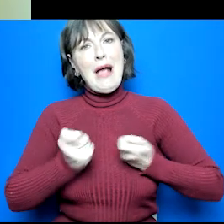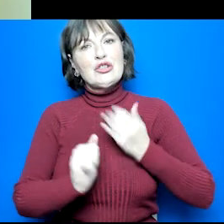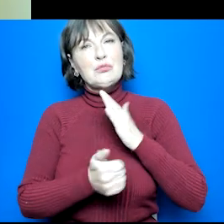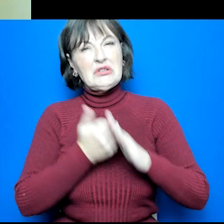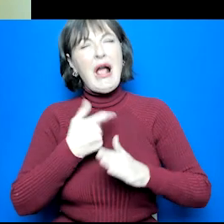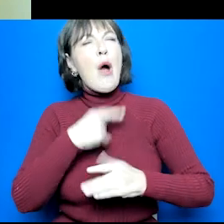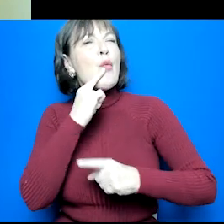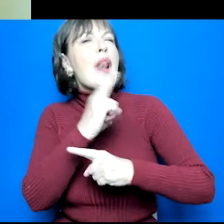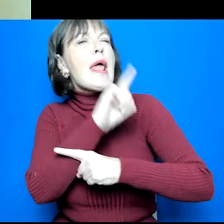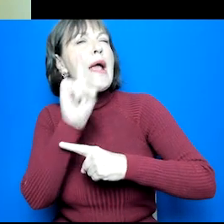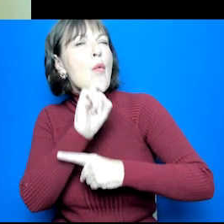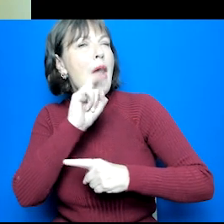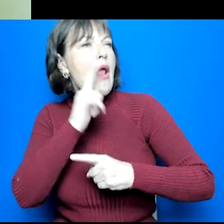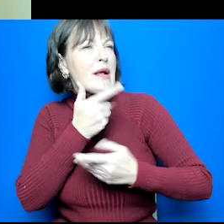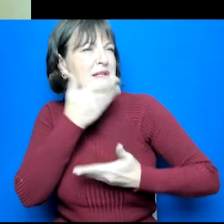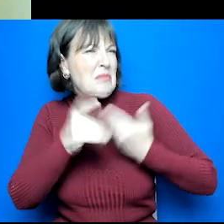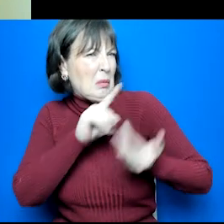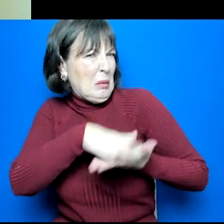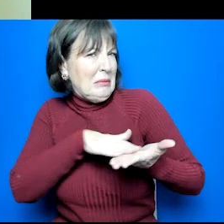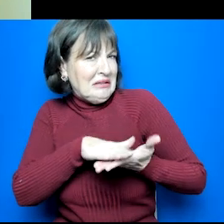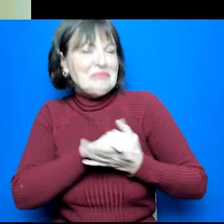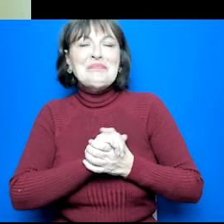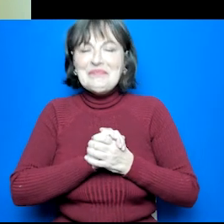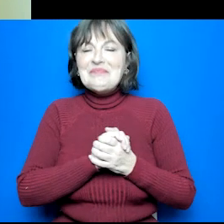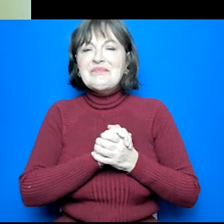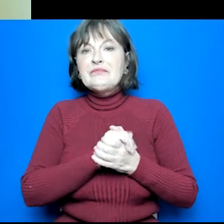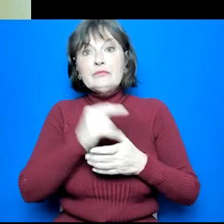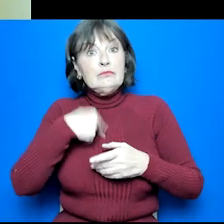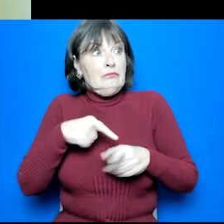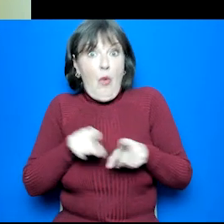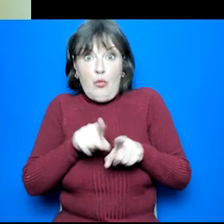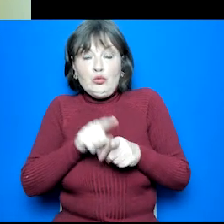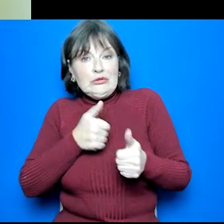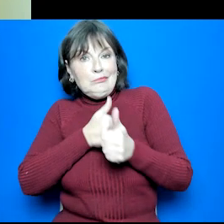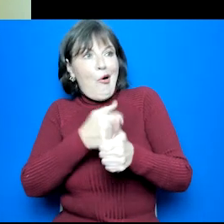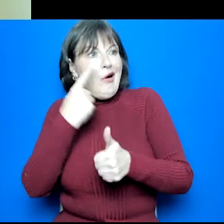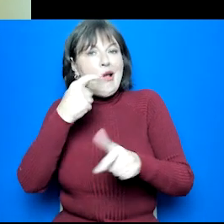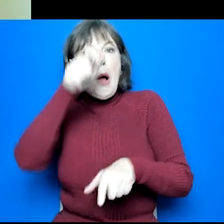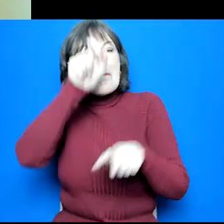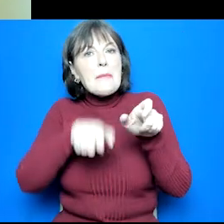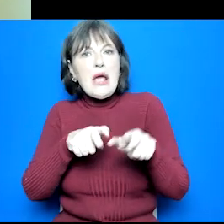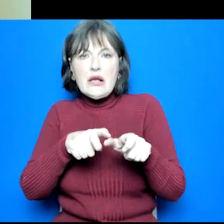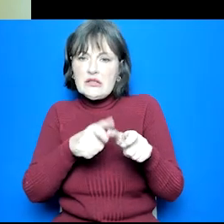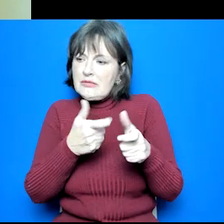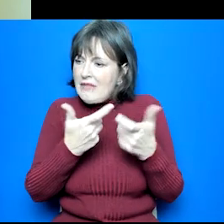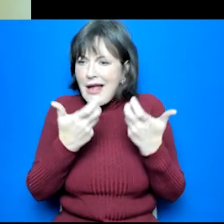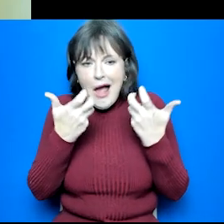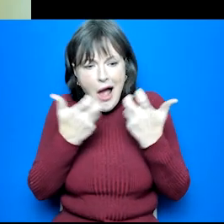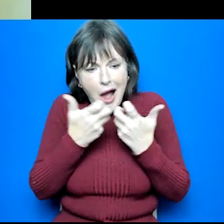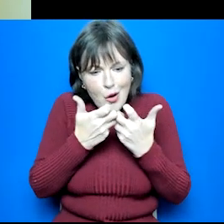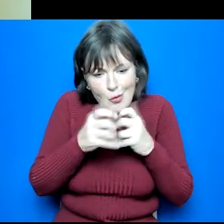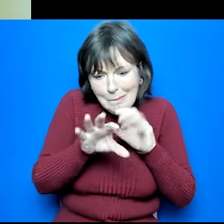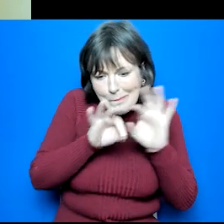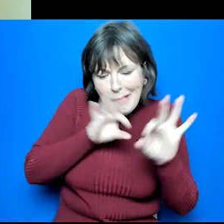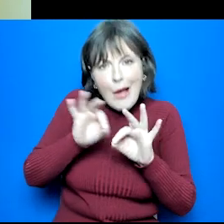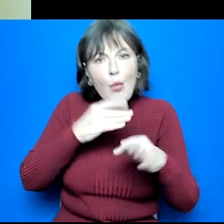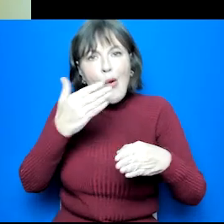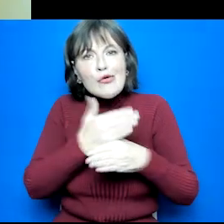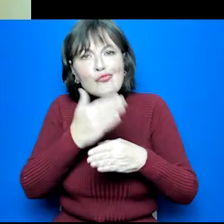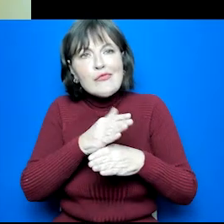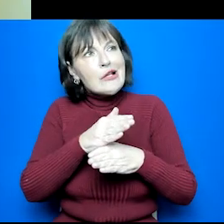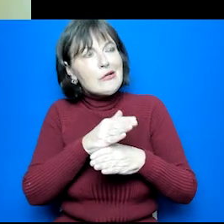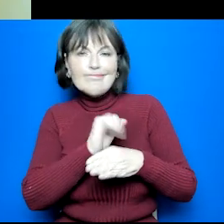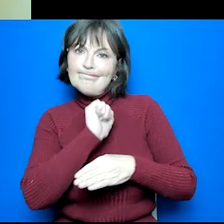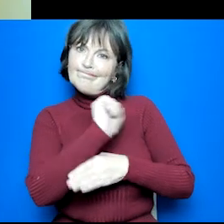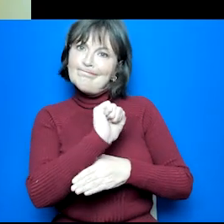in the session. We also support your young person in making career decisions, which at this stage is focusing on them choosing the career options that are